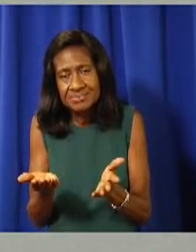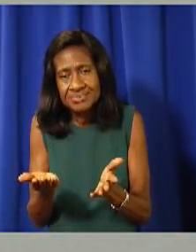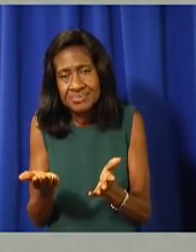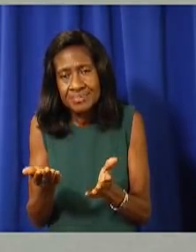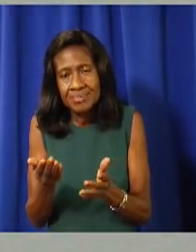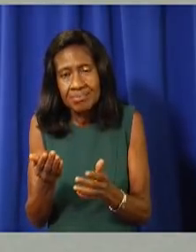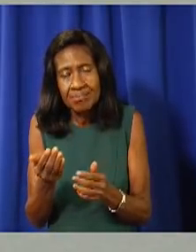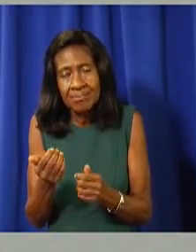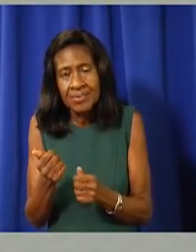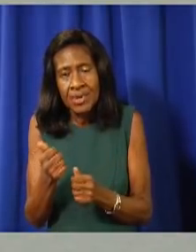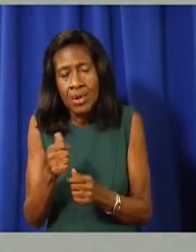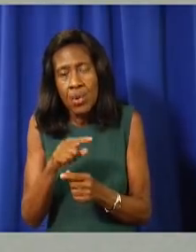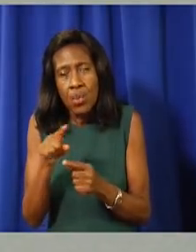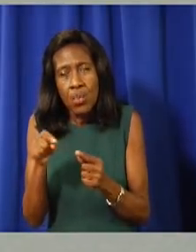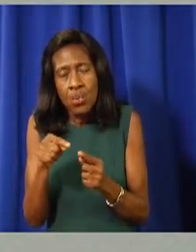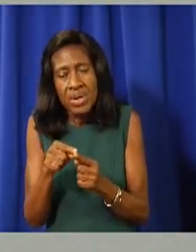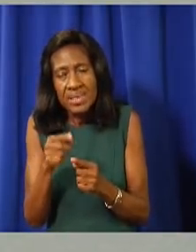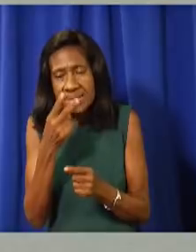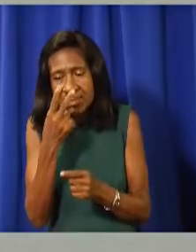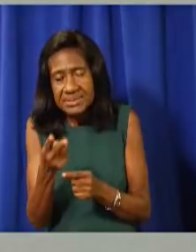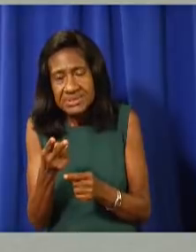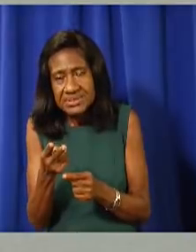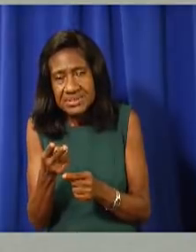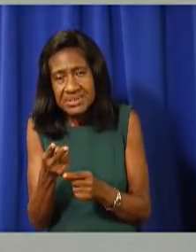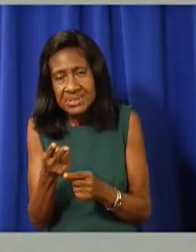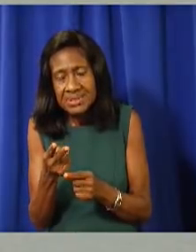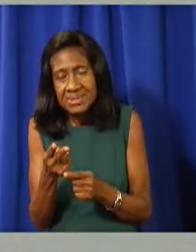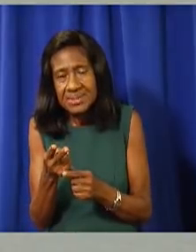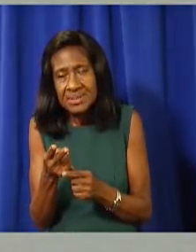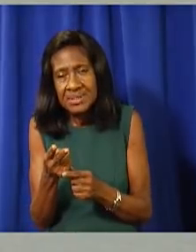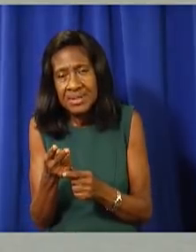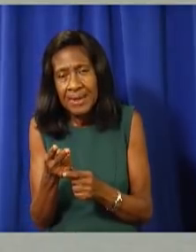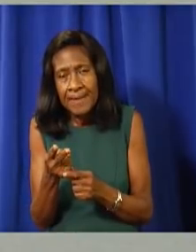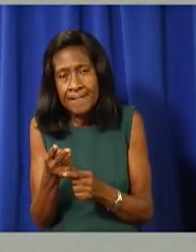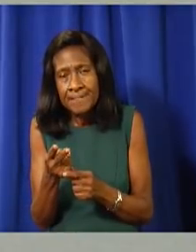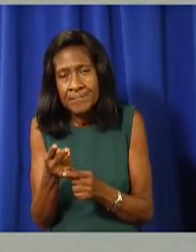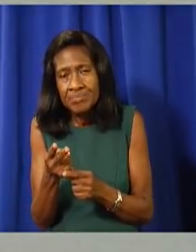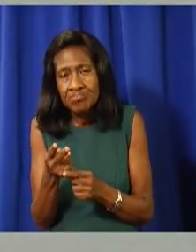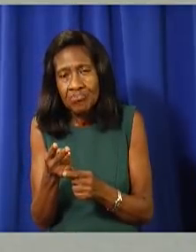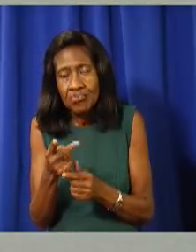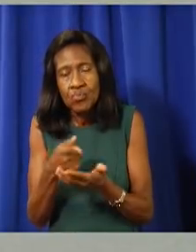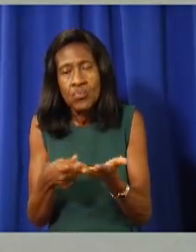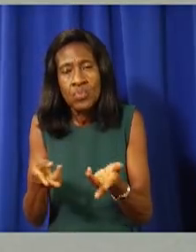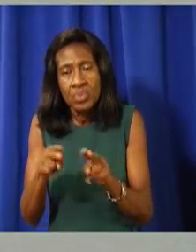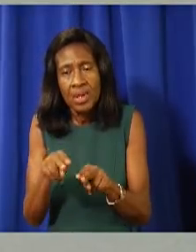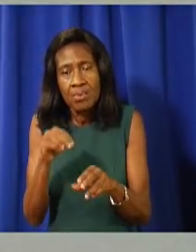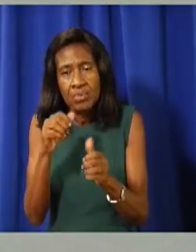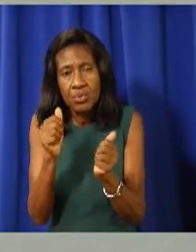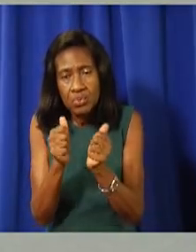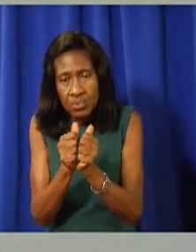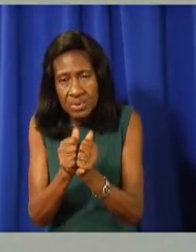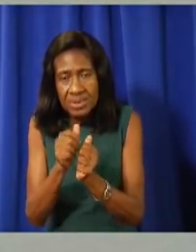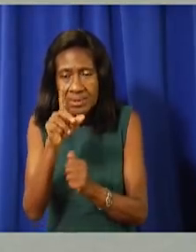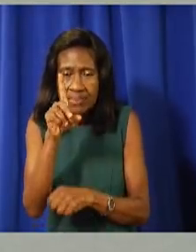Um, particularly when it comes to, you know, the issues of the, around the Delta variant. Um,